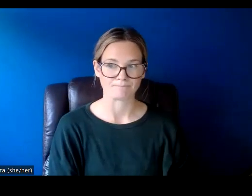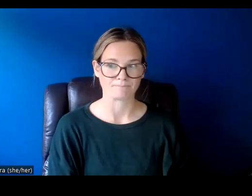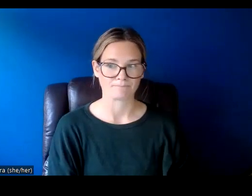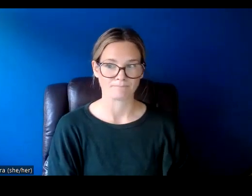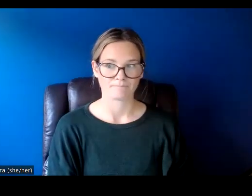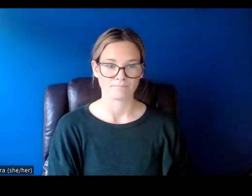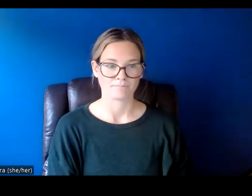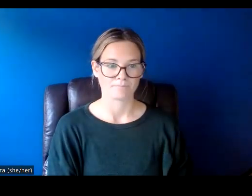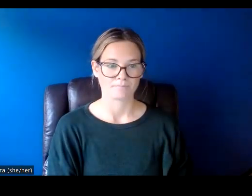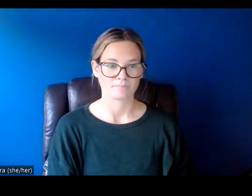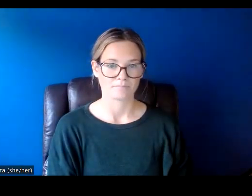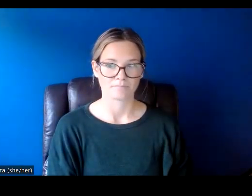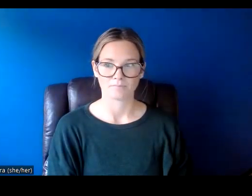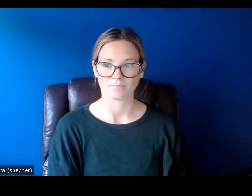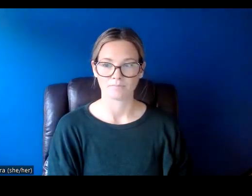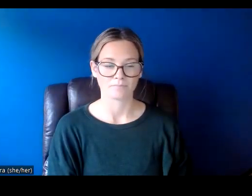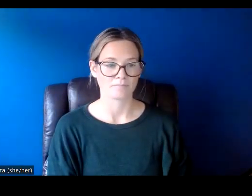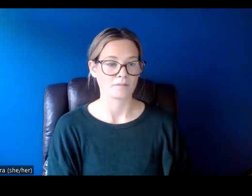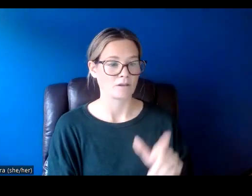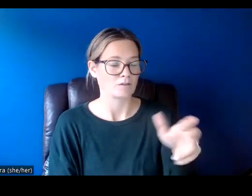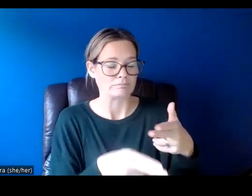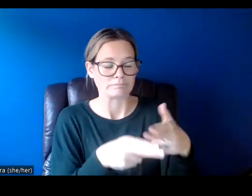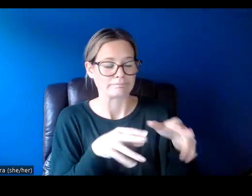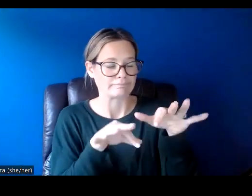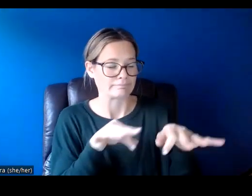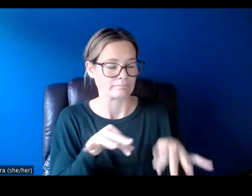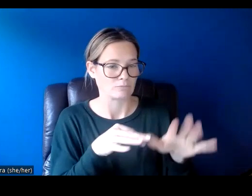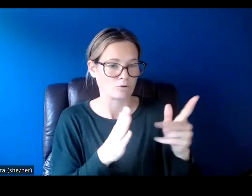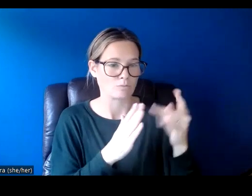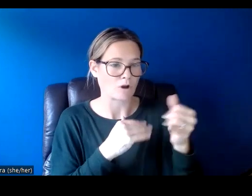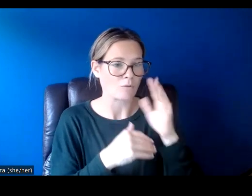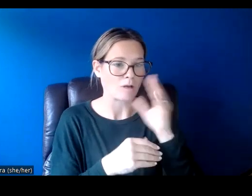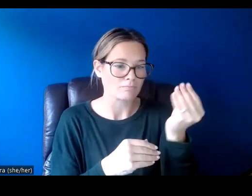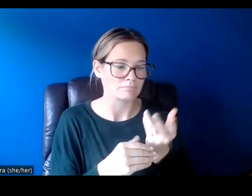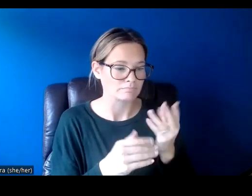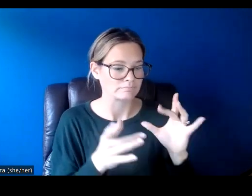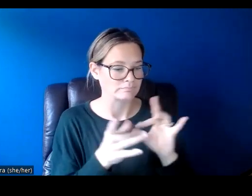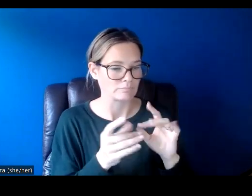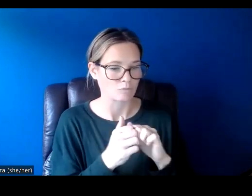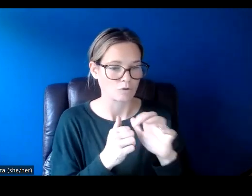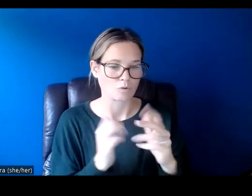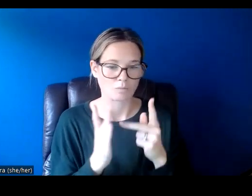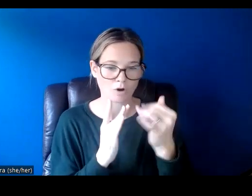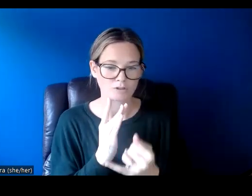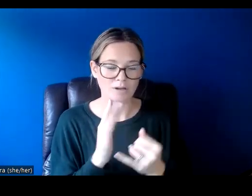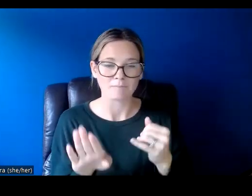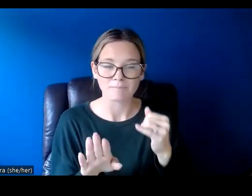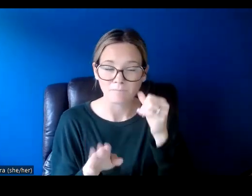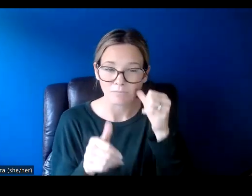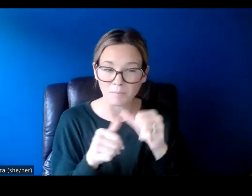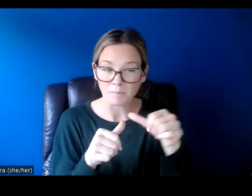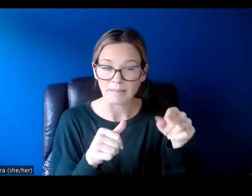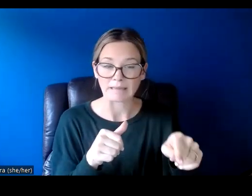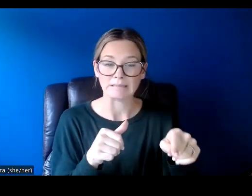So briefly describe your project here in any details that inform the relationship to your chosen project. But remember that this